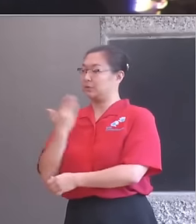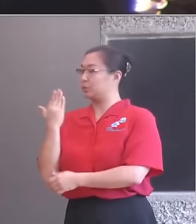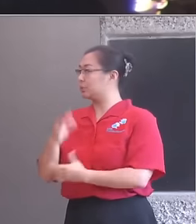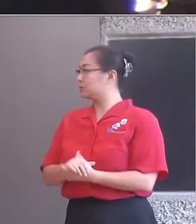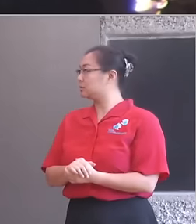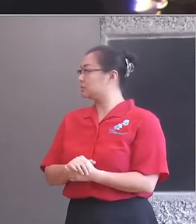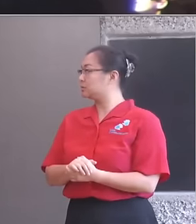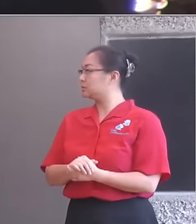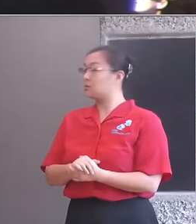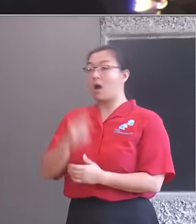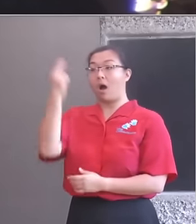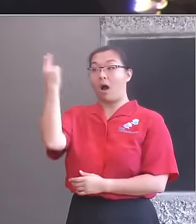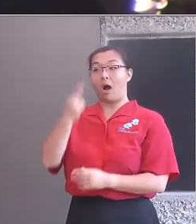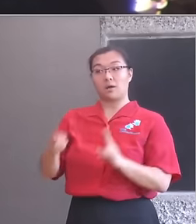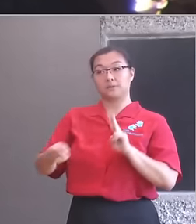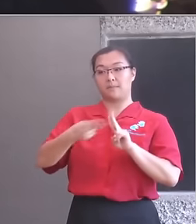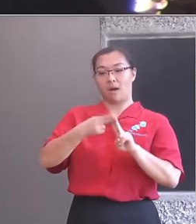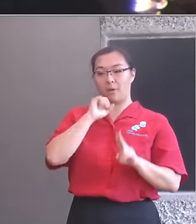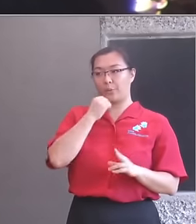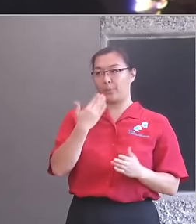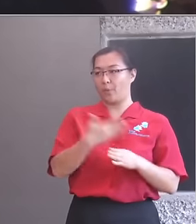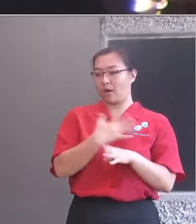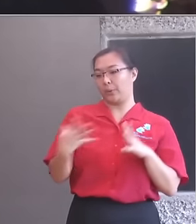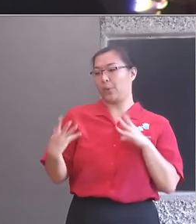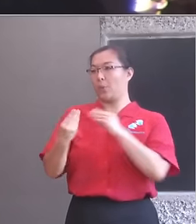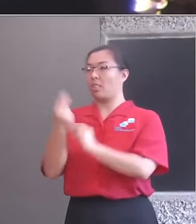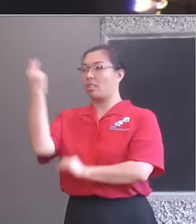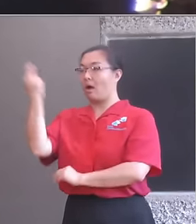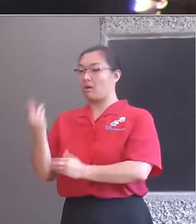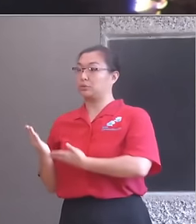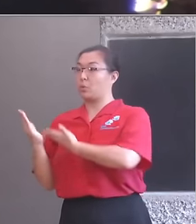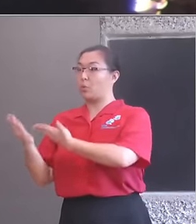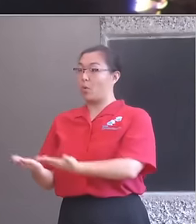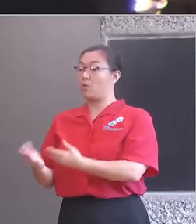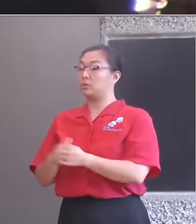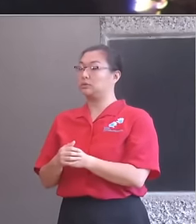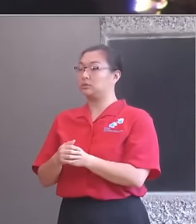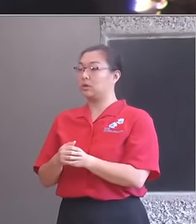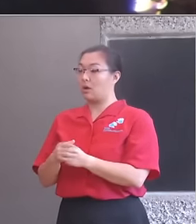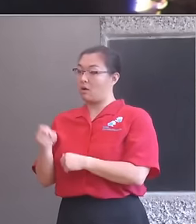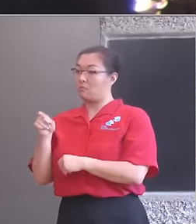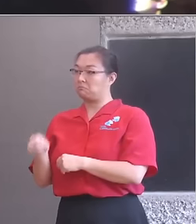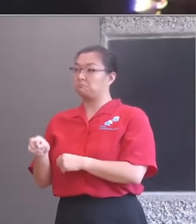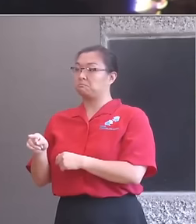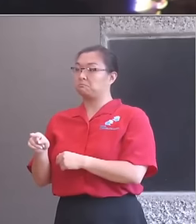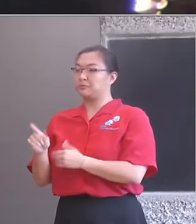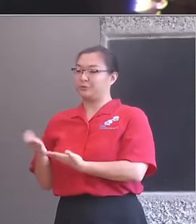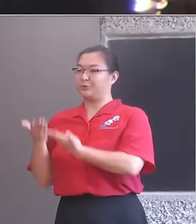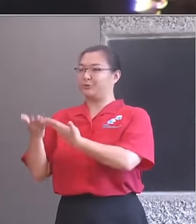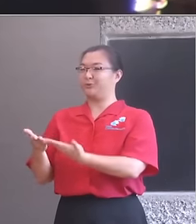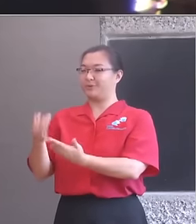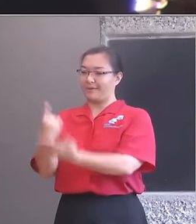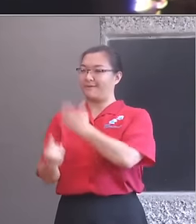which we run in partnership with Trinity College London, and which recognizes the outstanding achievements of individual young people.